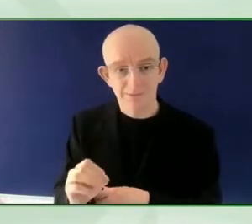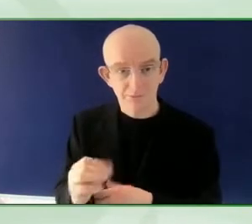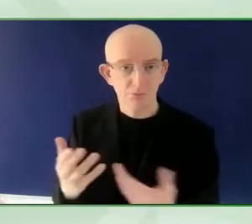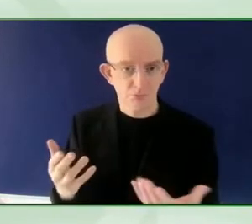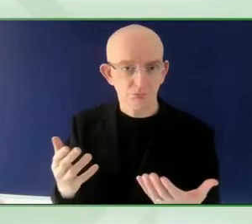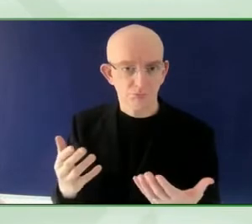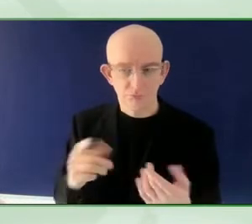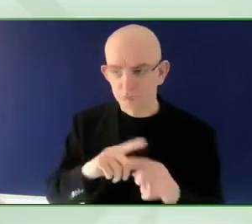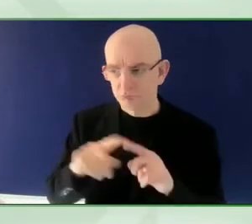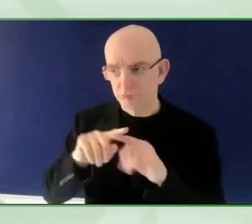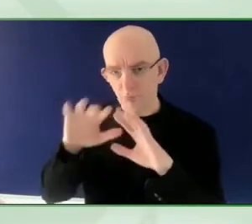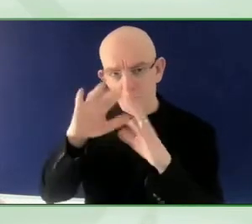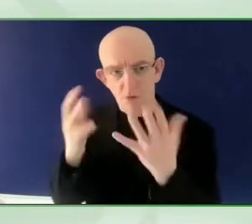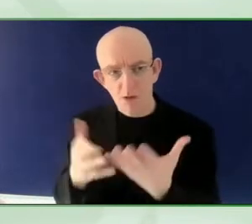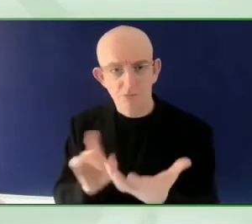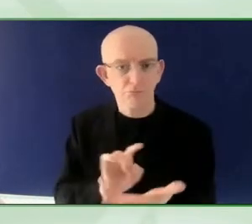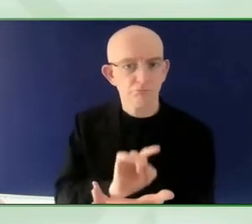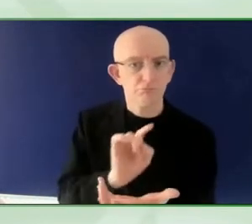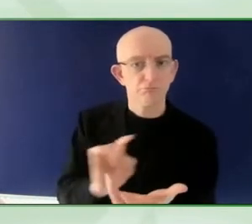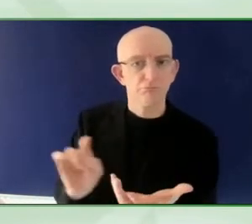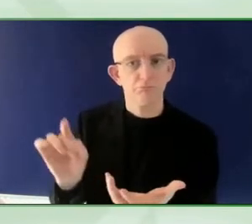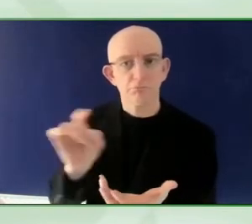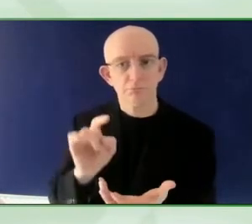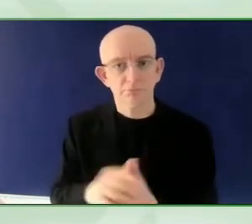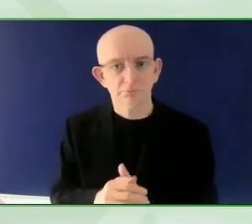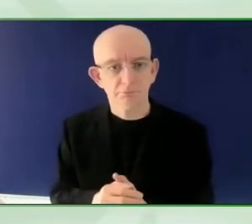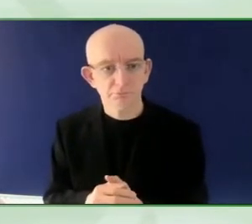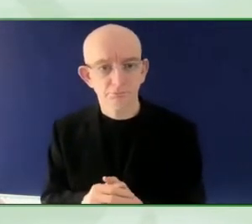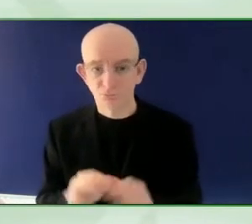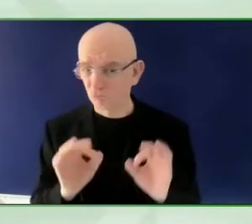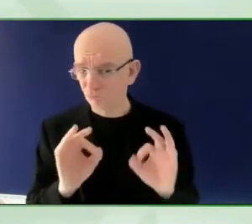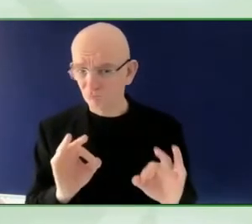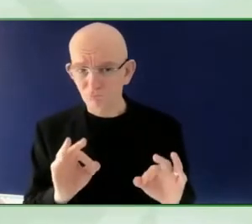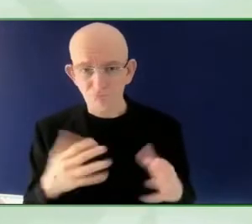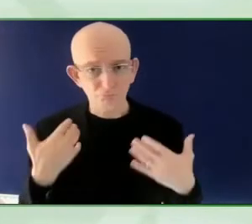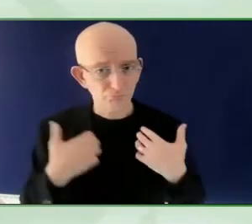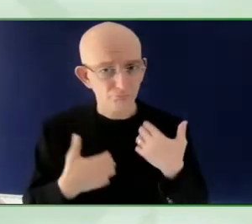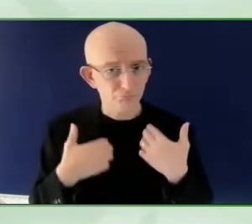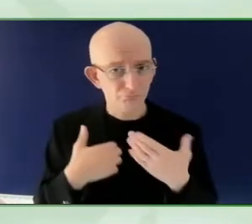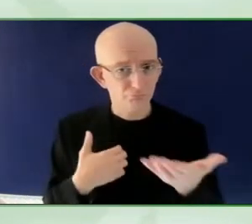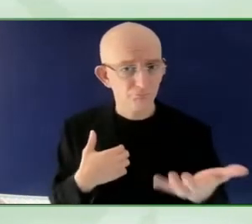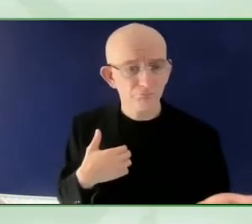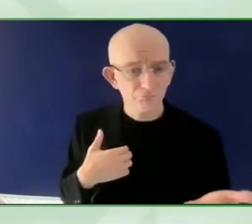areas like health or Africa to point this out for us.